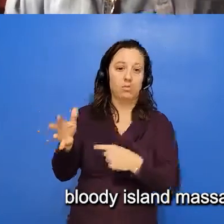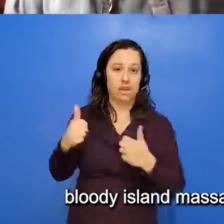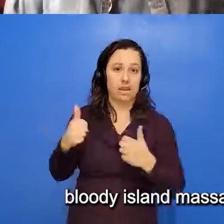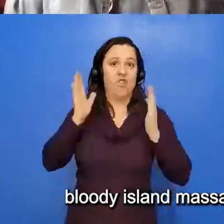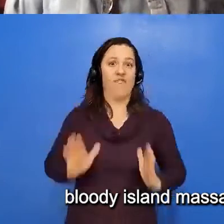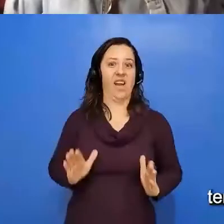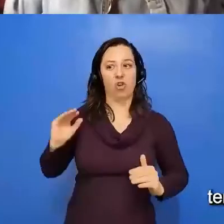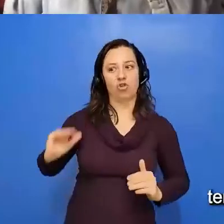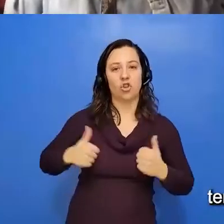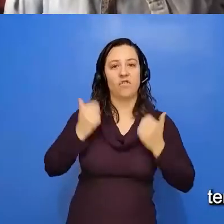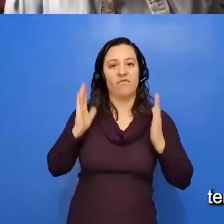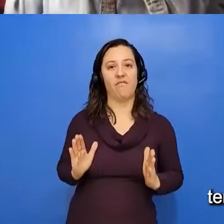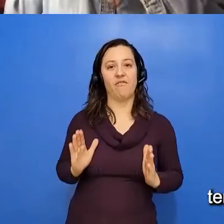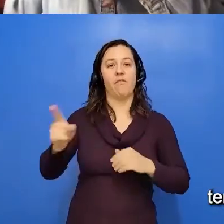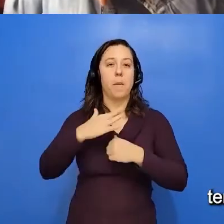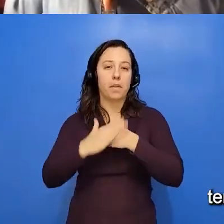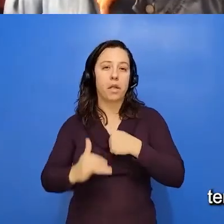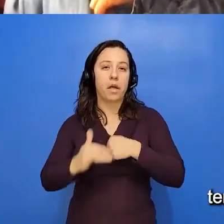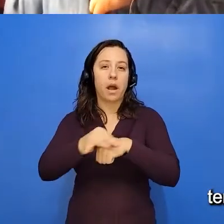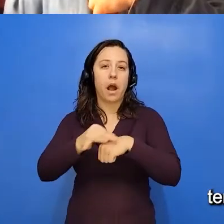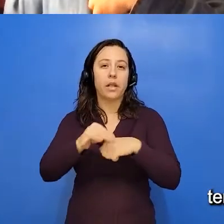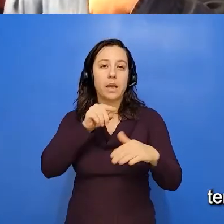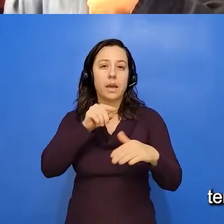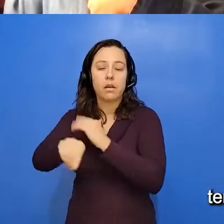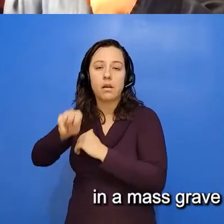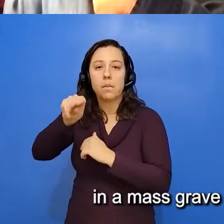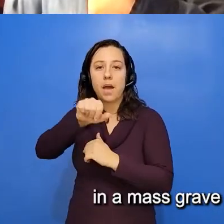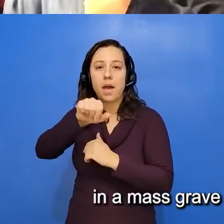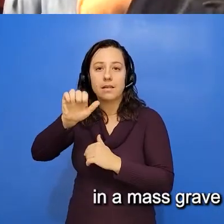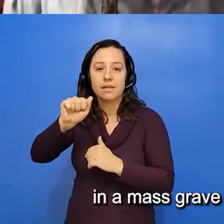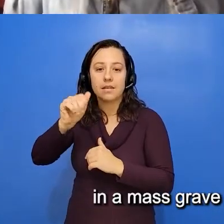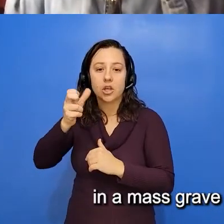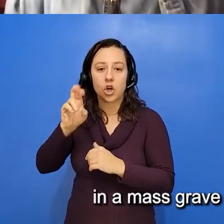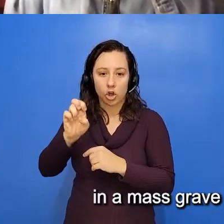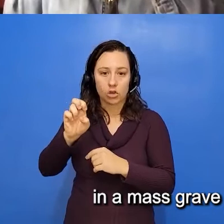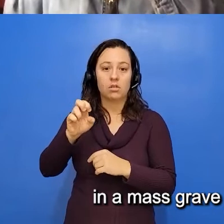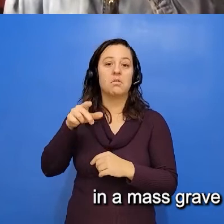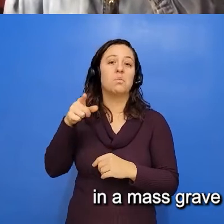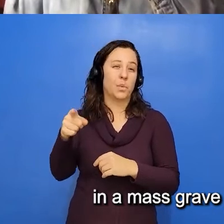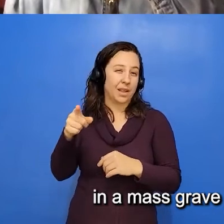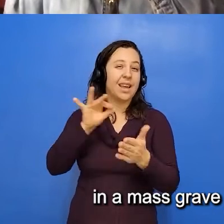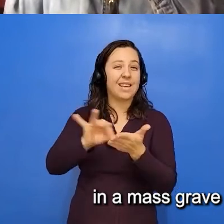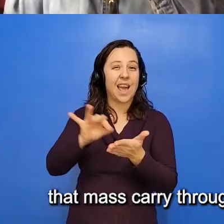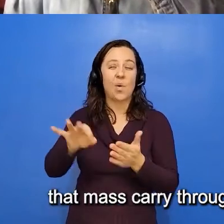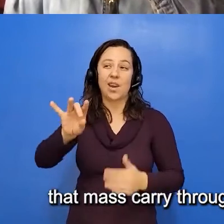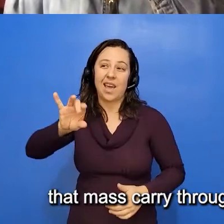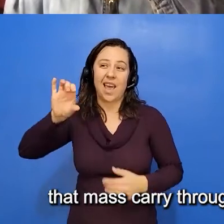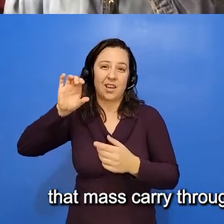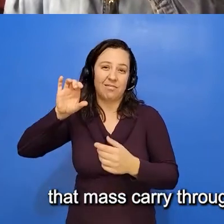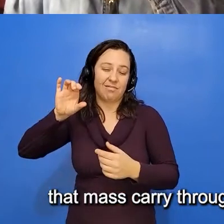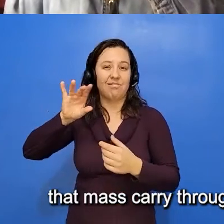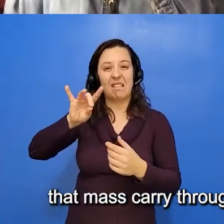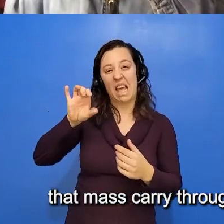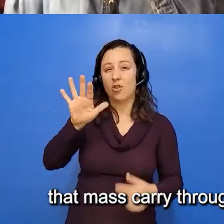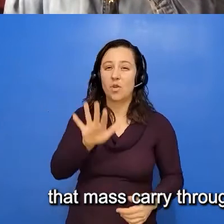where they count anywhere from 10 to 800 people are in a mass grave in Clear Lake. The children survived that